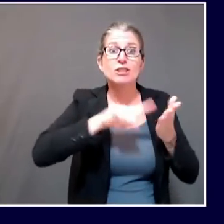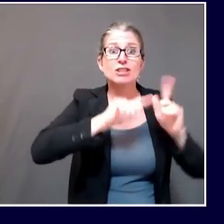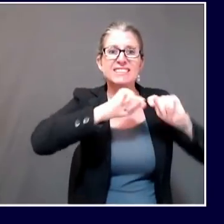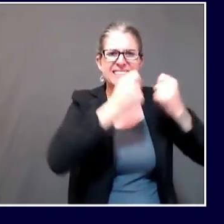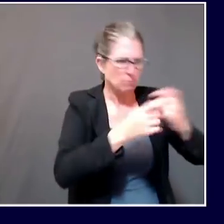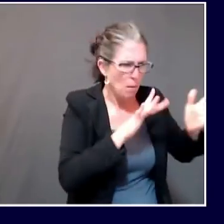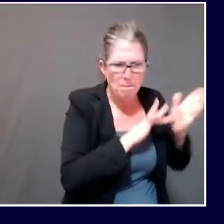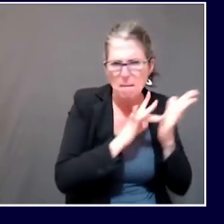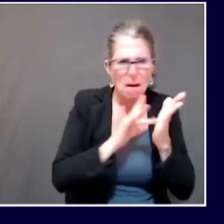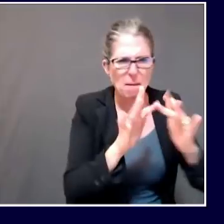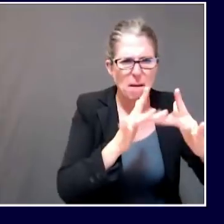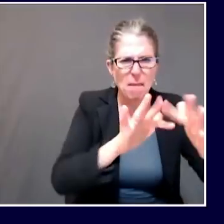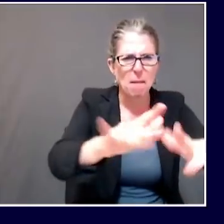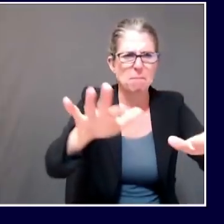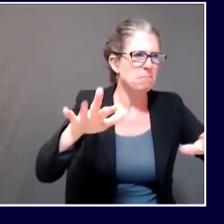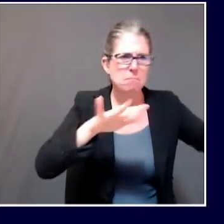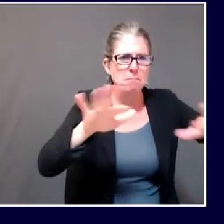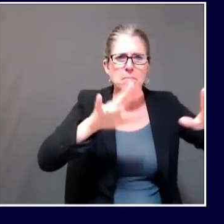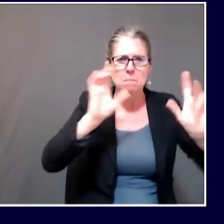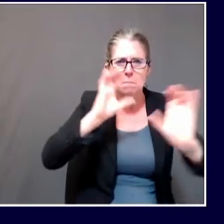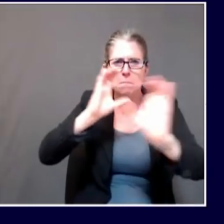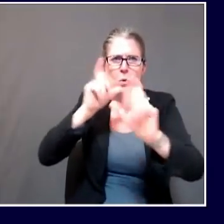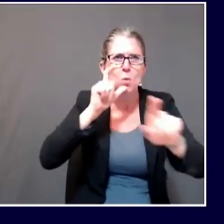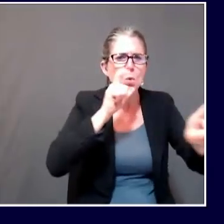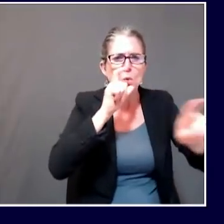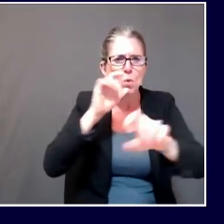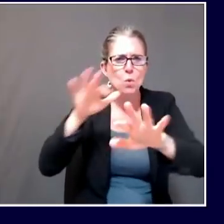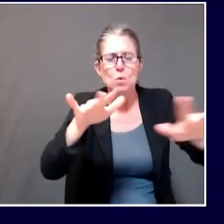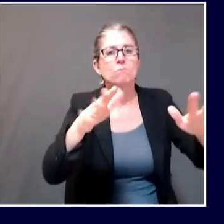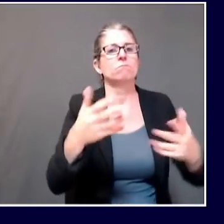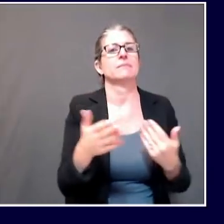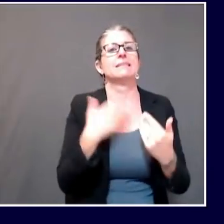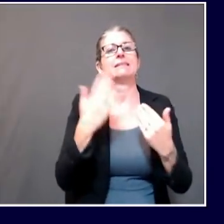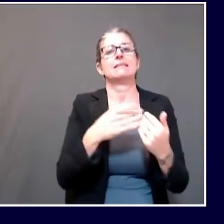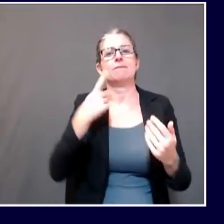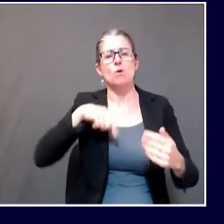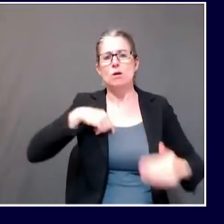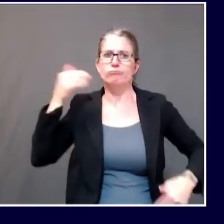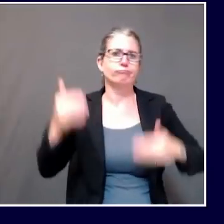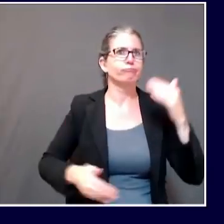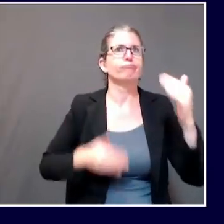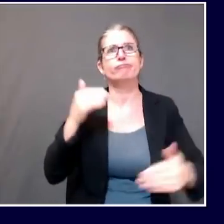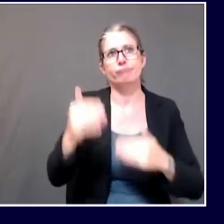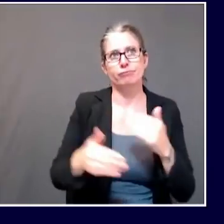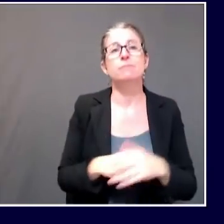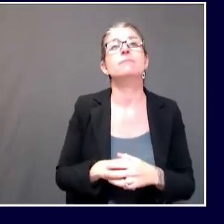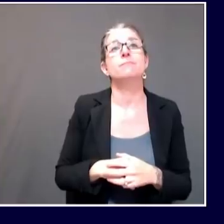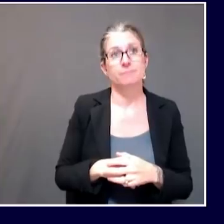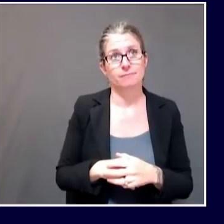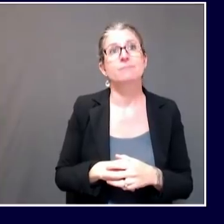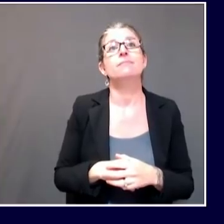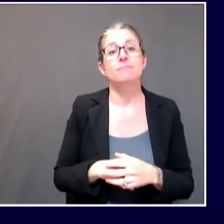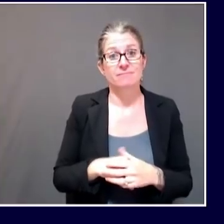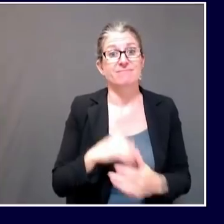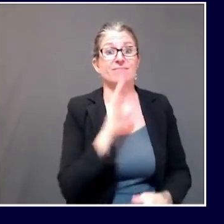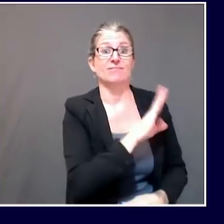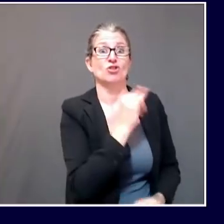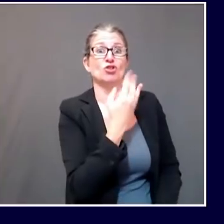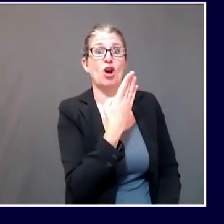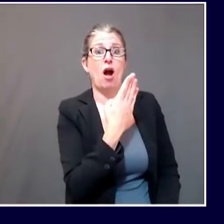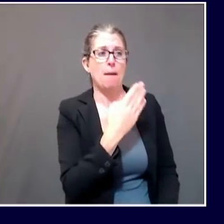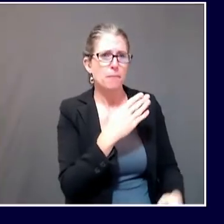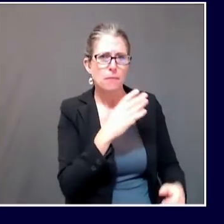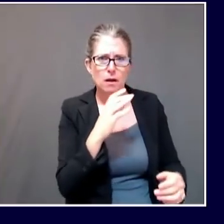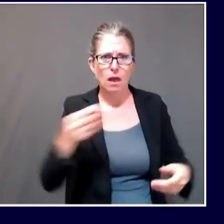that we've now got. Contact tracing is tough. And it entails trusting the person who calls you and says they're from the health department.